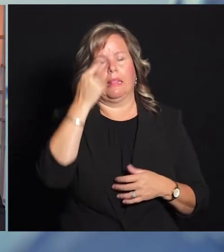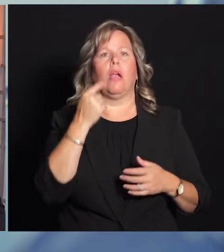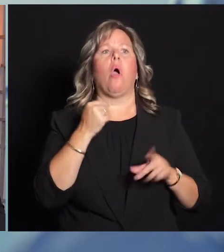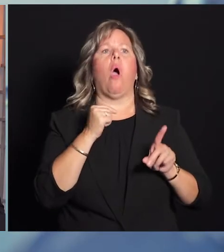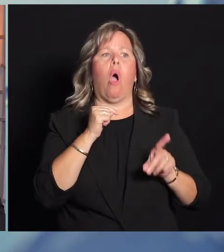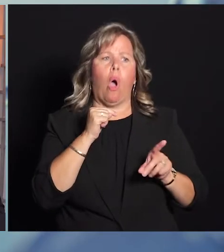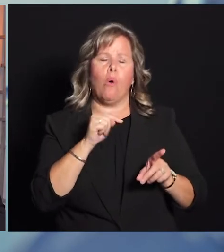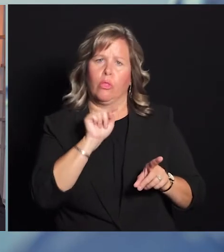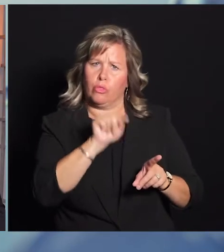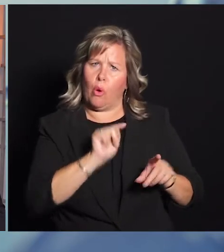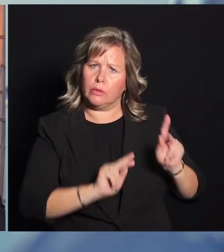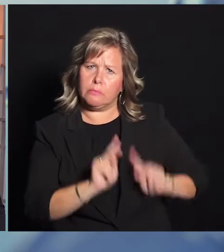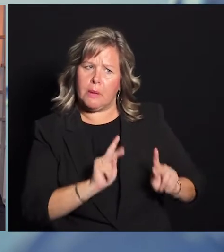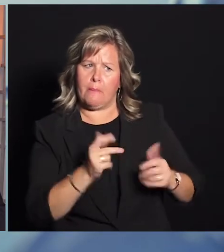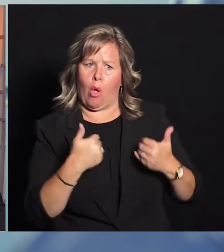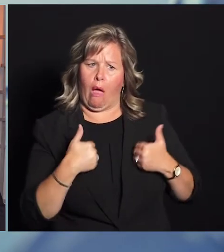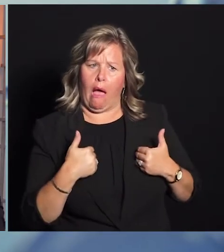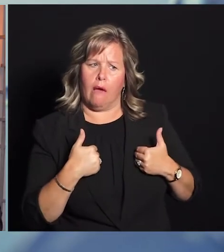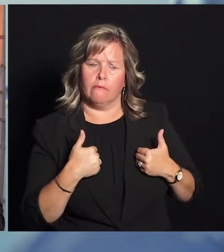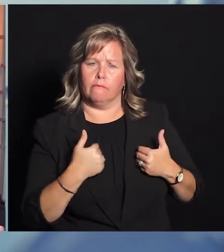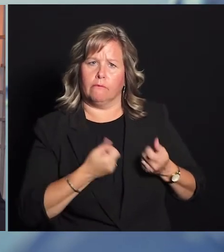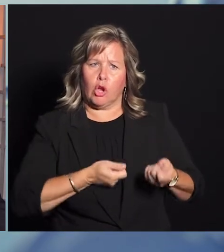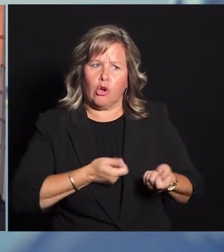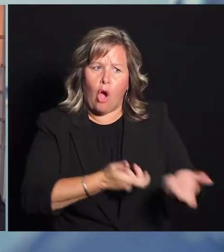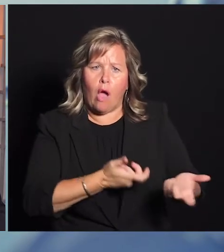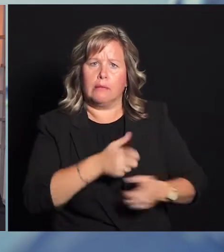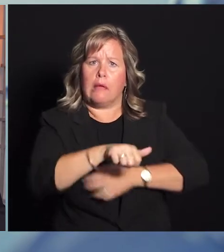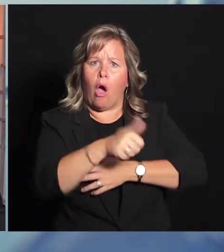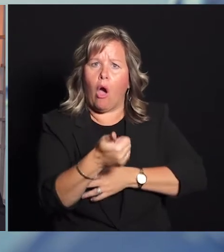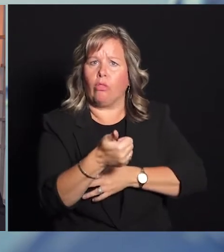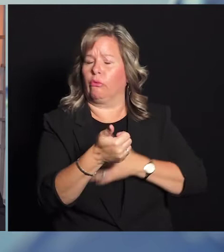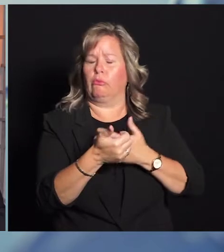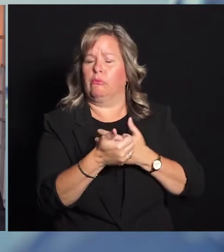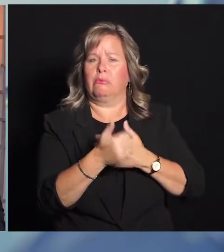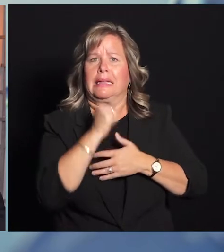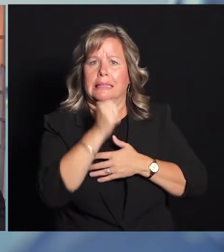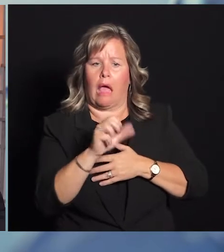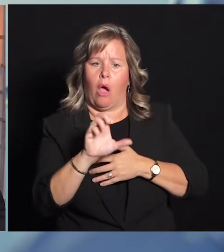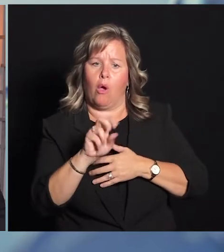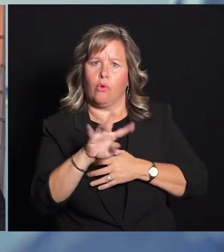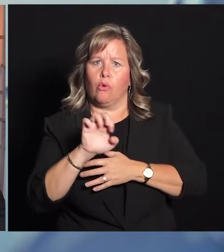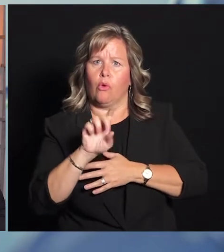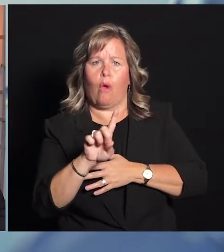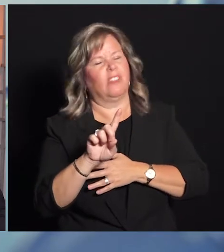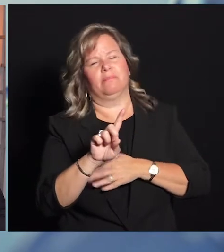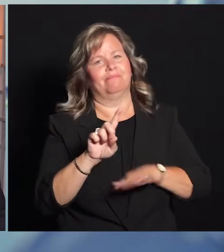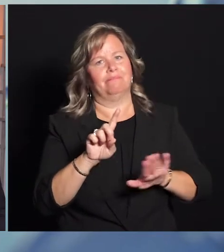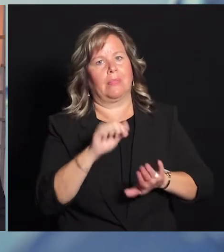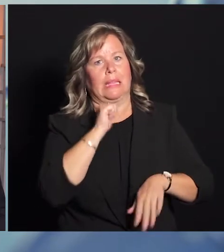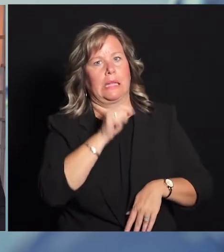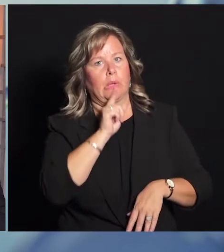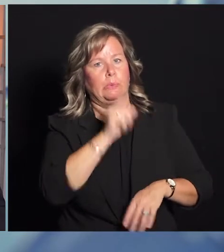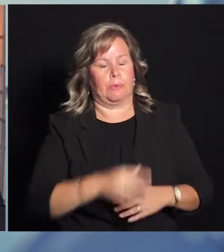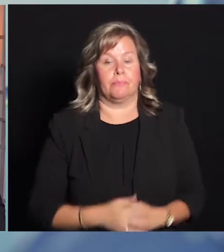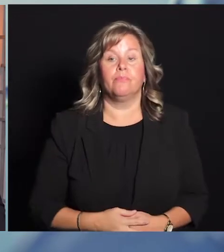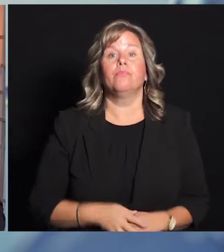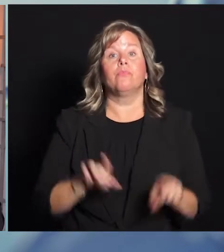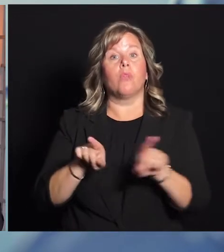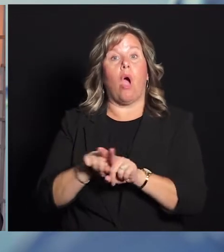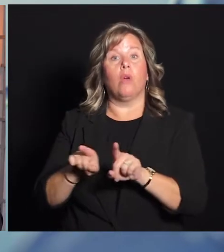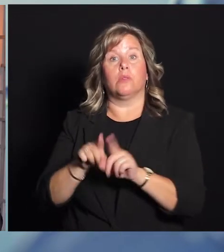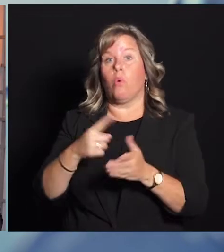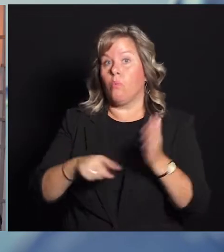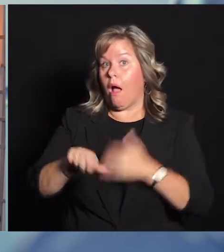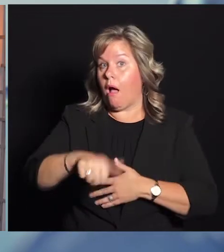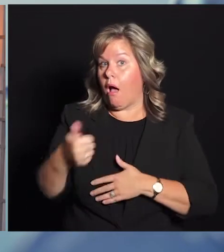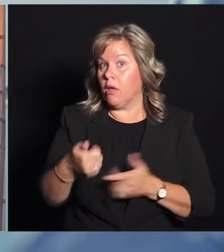interpret that to mean that these deaths were caused by something else, because that's not the case. Something else that